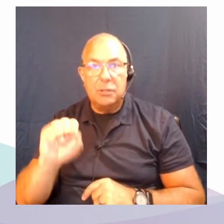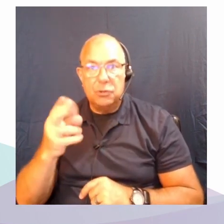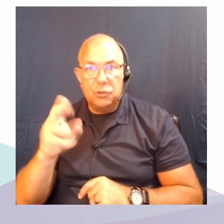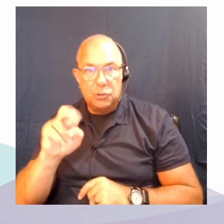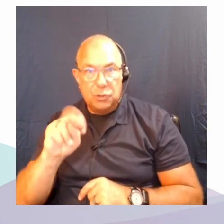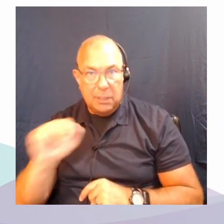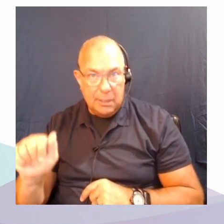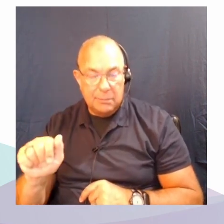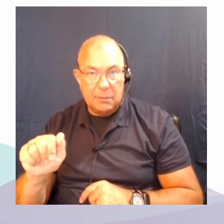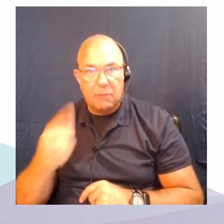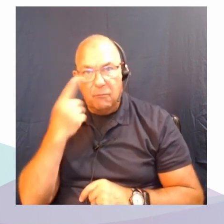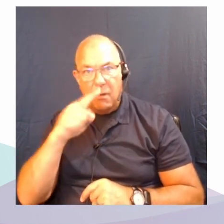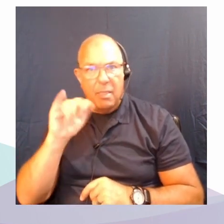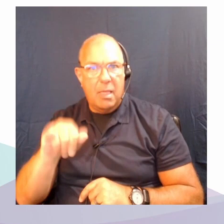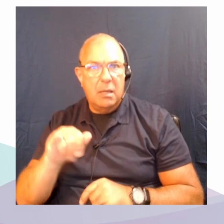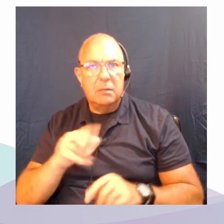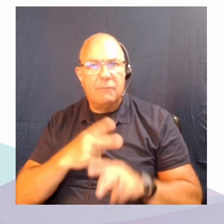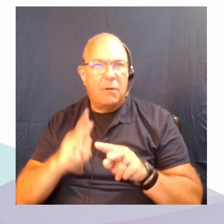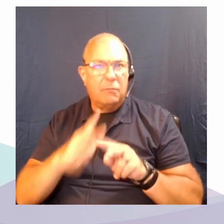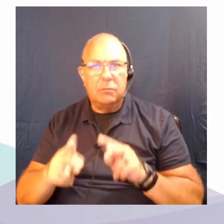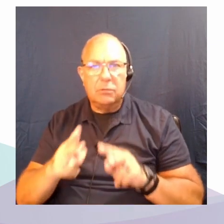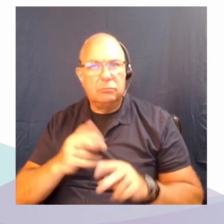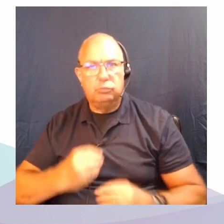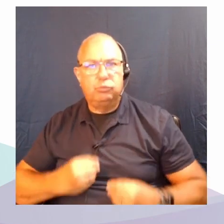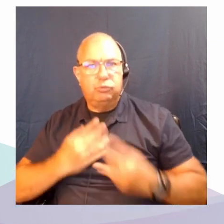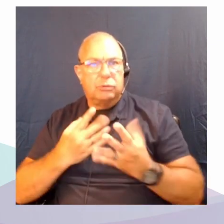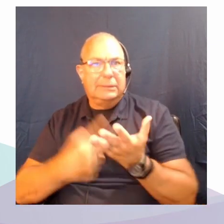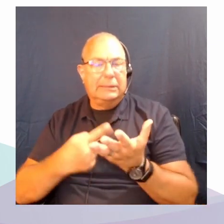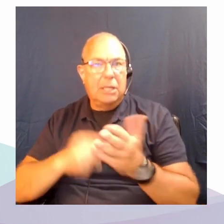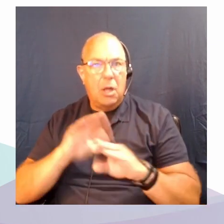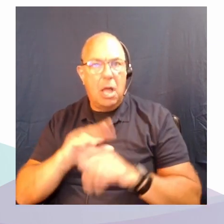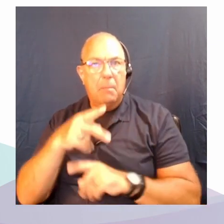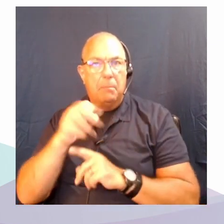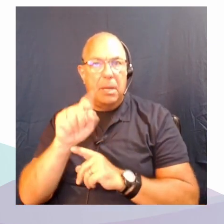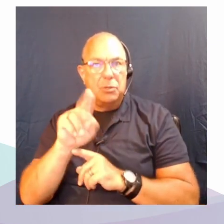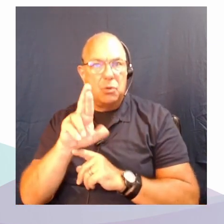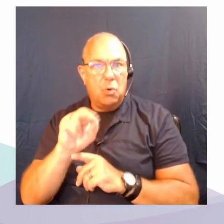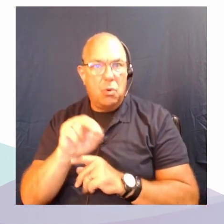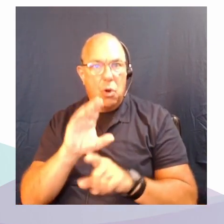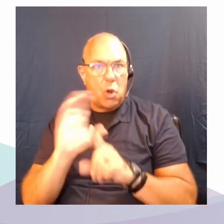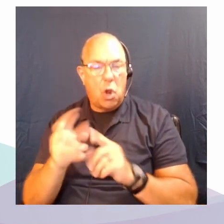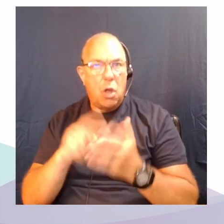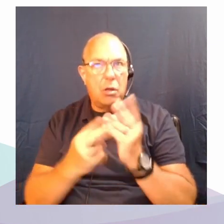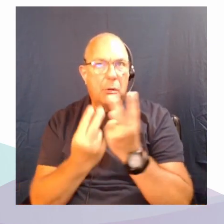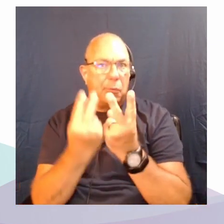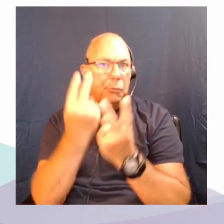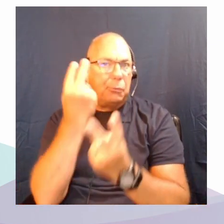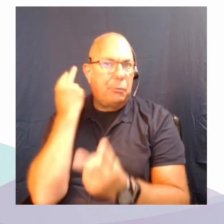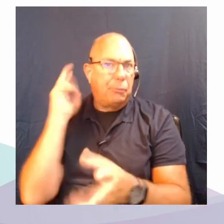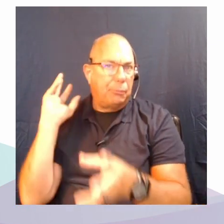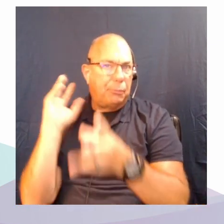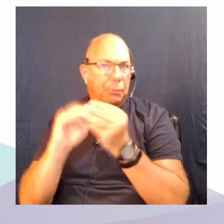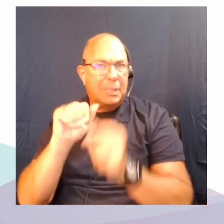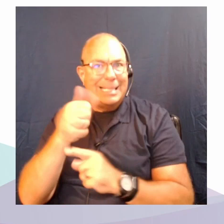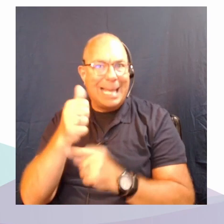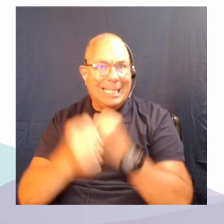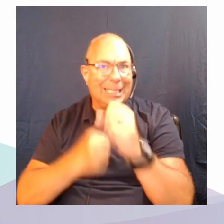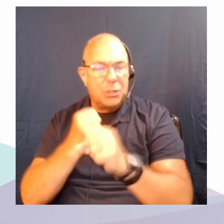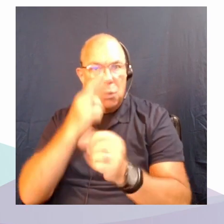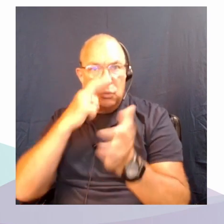insightful discussion on petro cultures reflections on 10 years of research and advocacy for a world in crisis